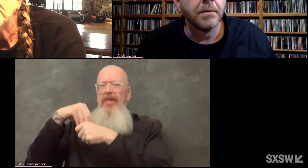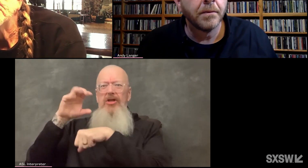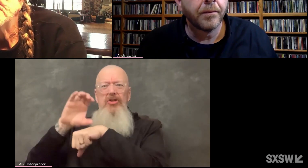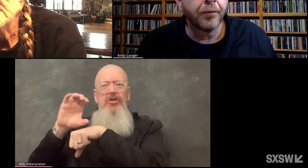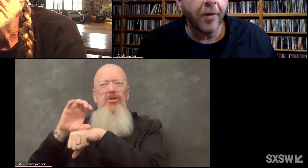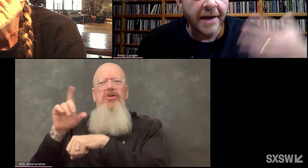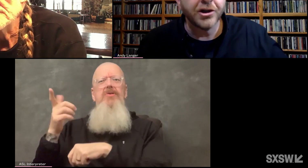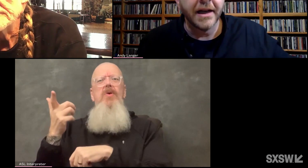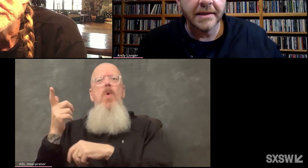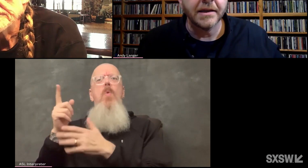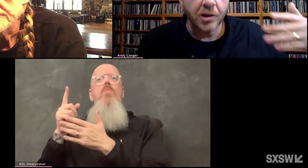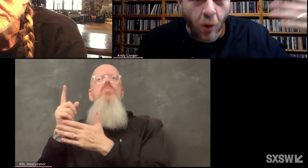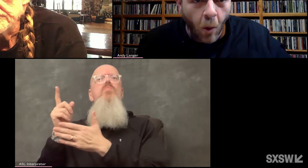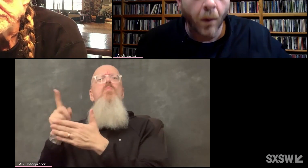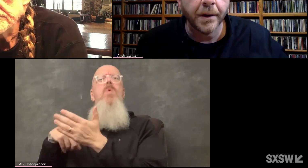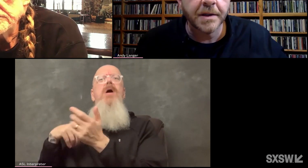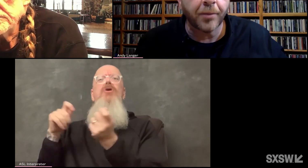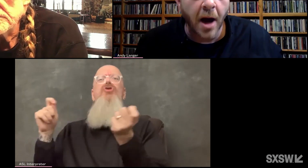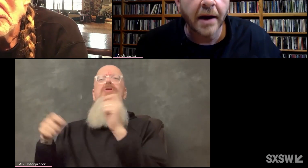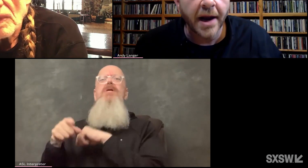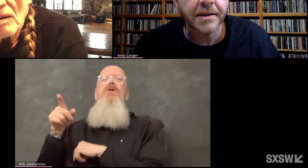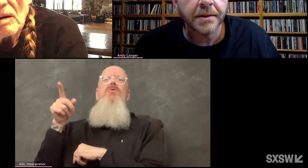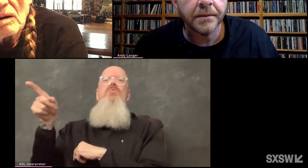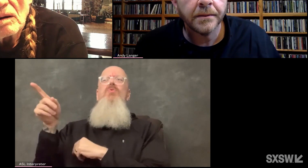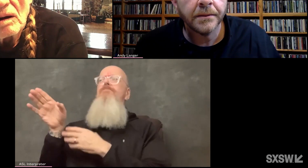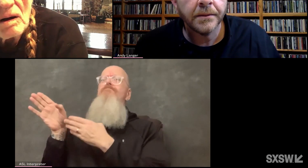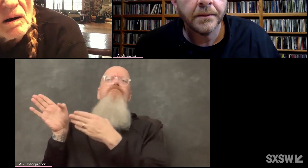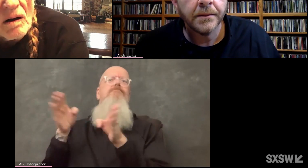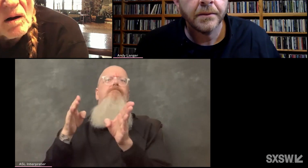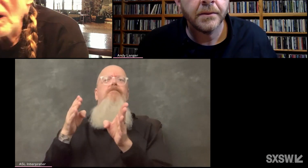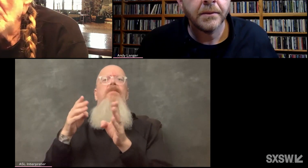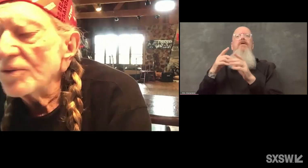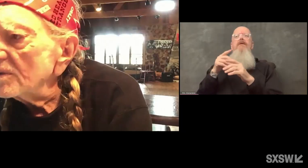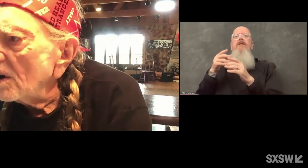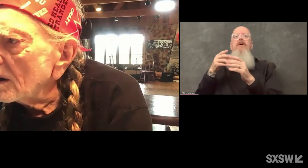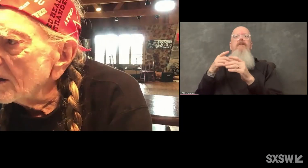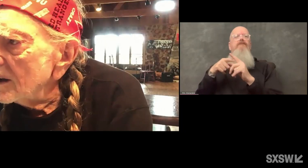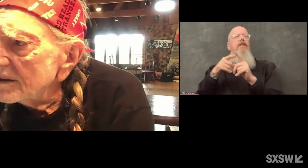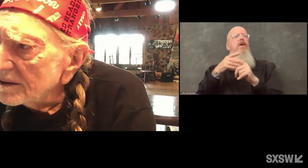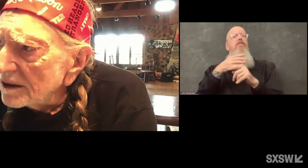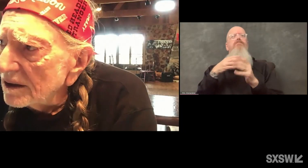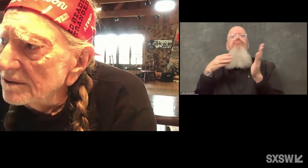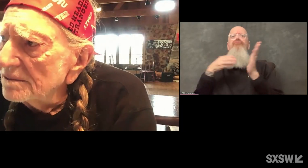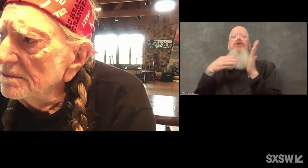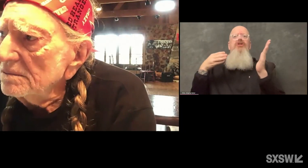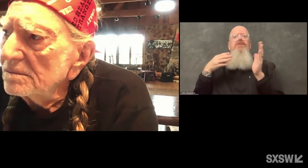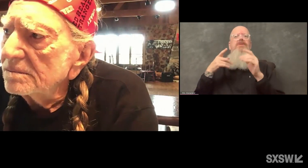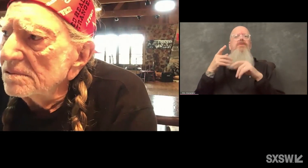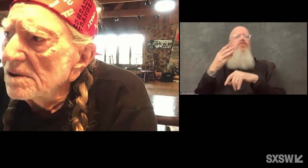from prejudice and towards progress? Oh, I went through all of that.